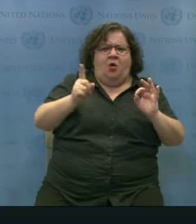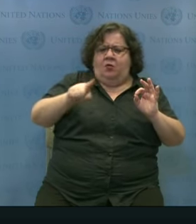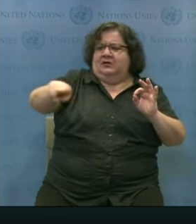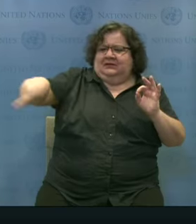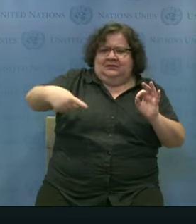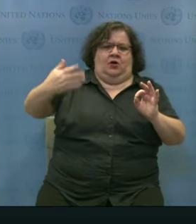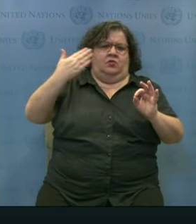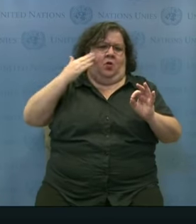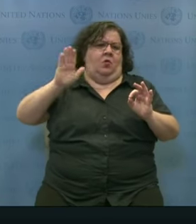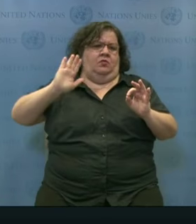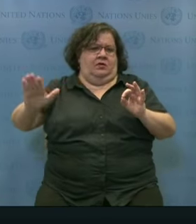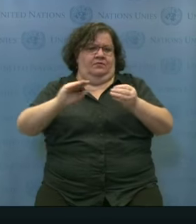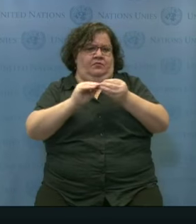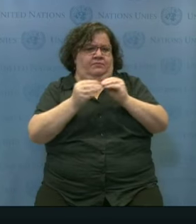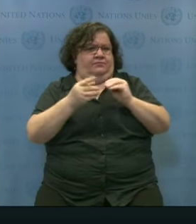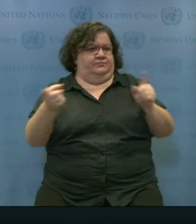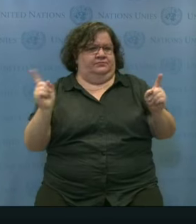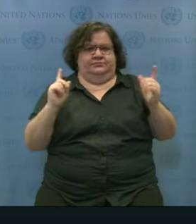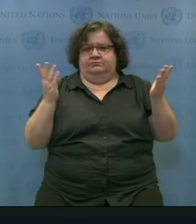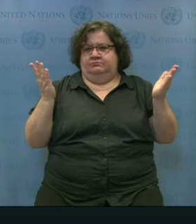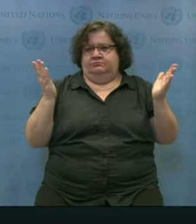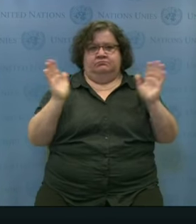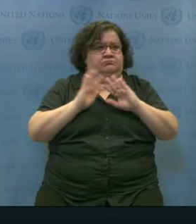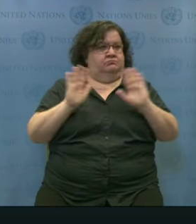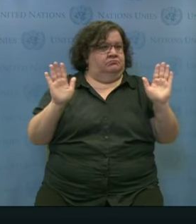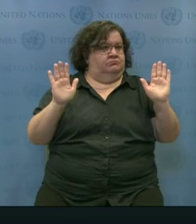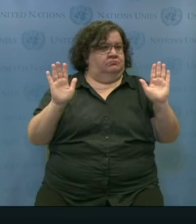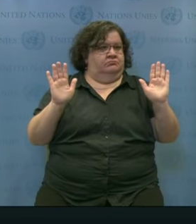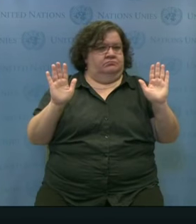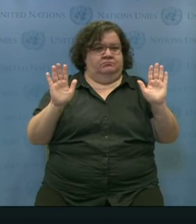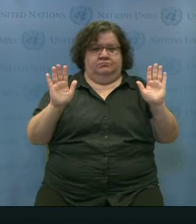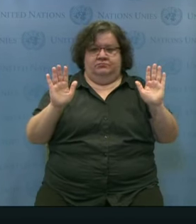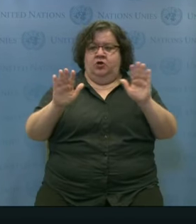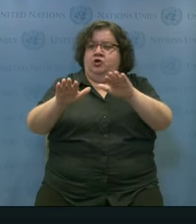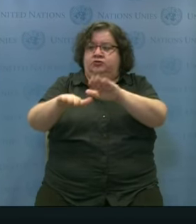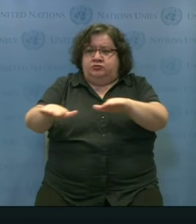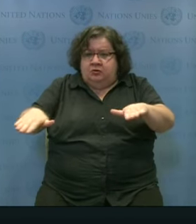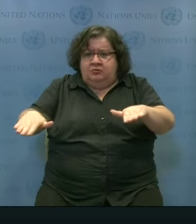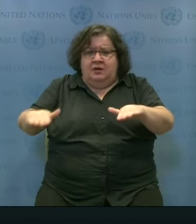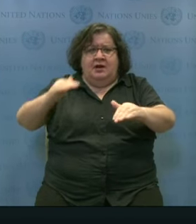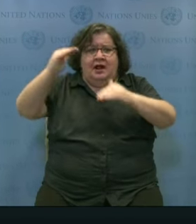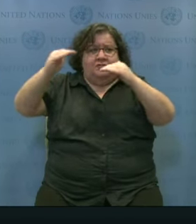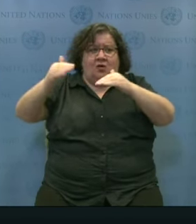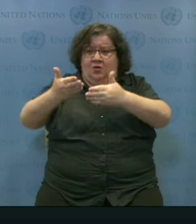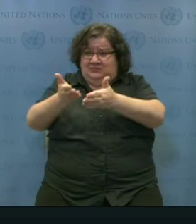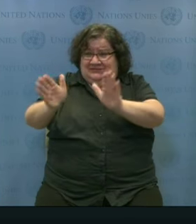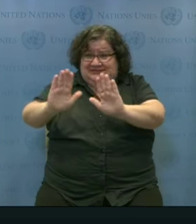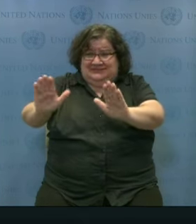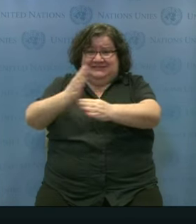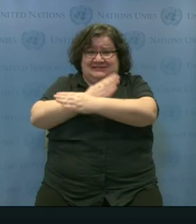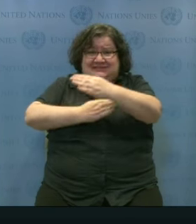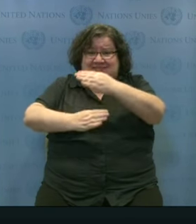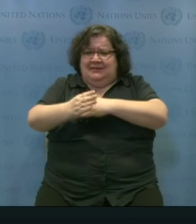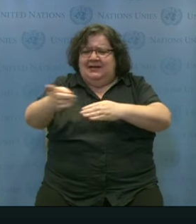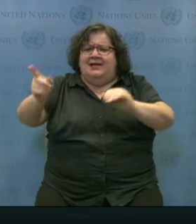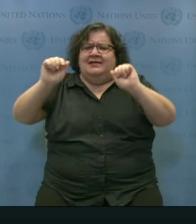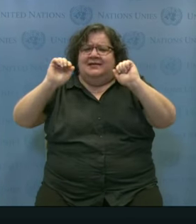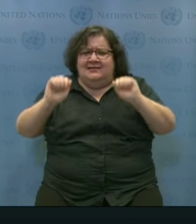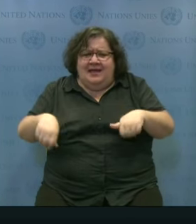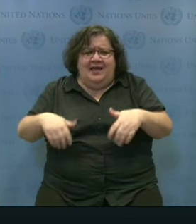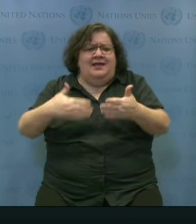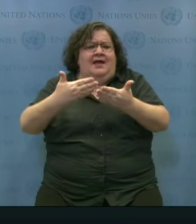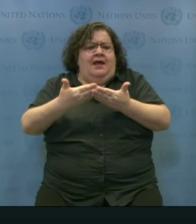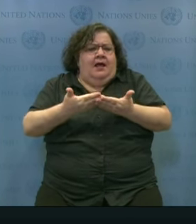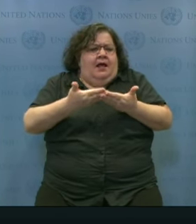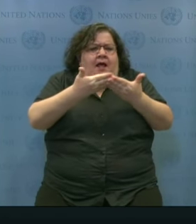placed to help identify the risks and be involved in designing solutions